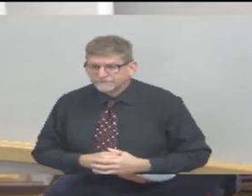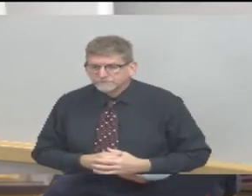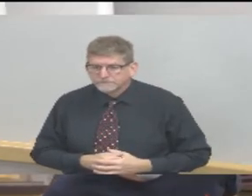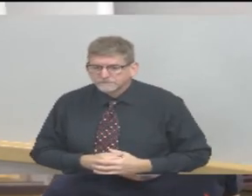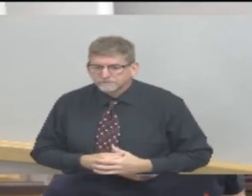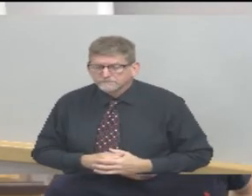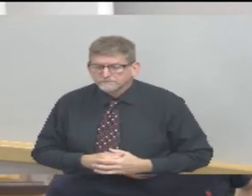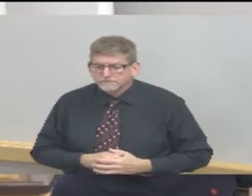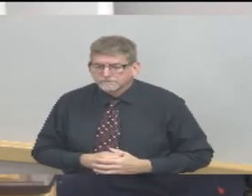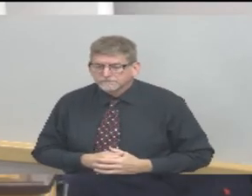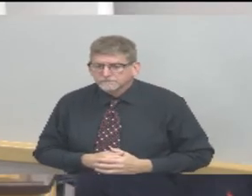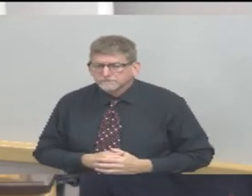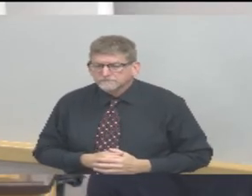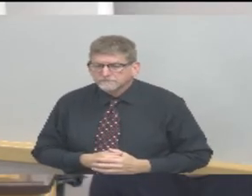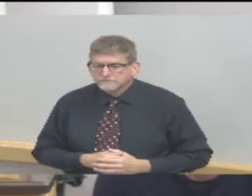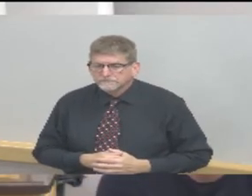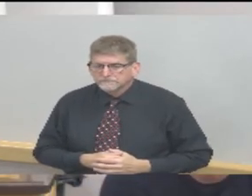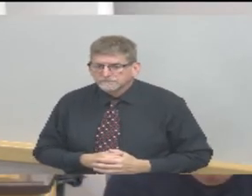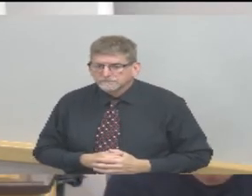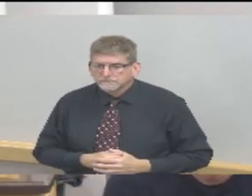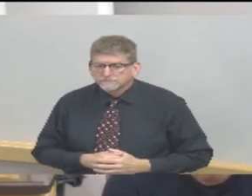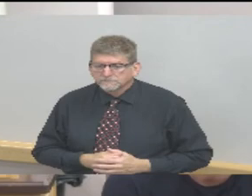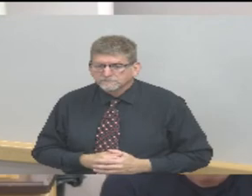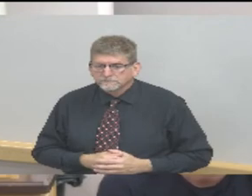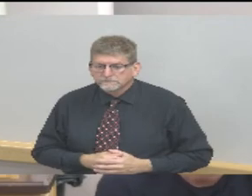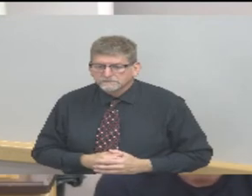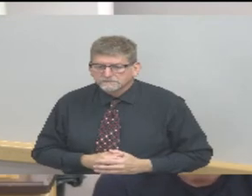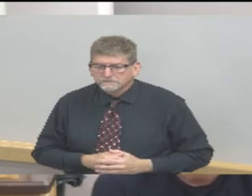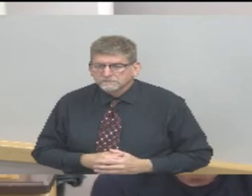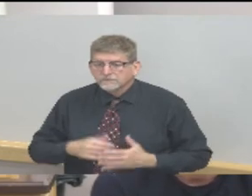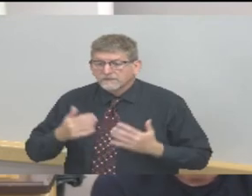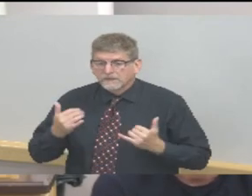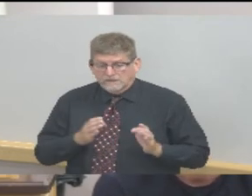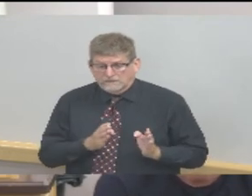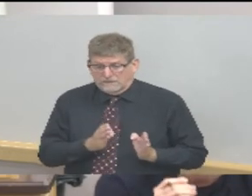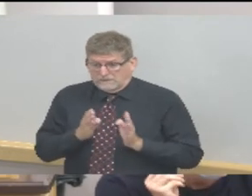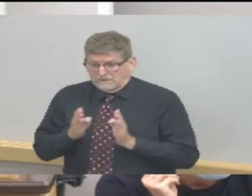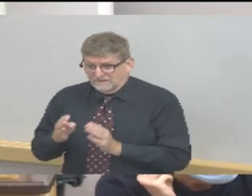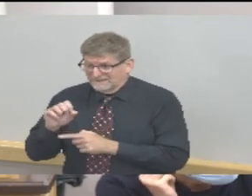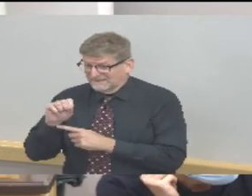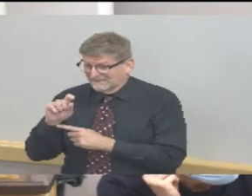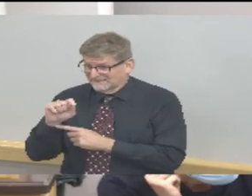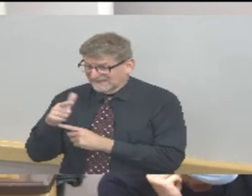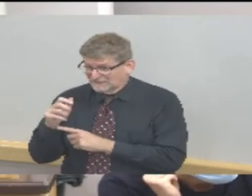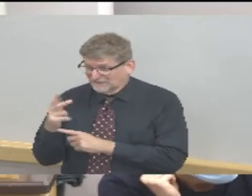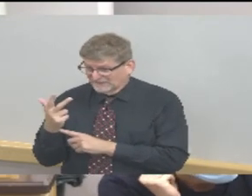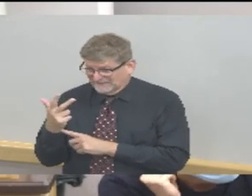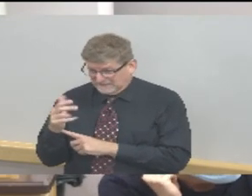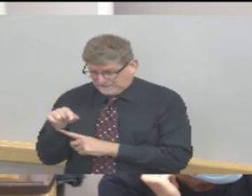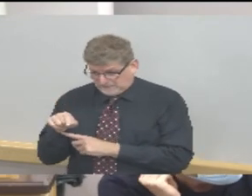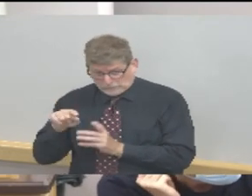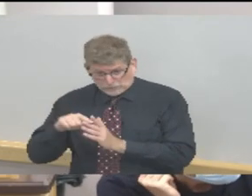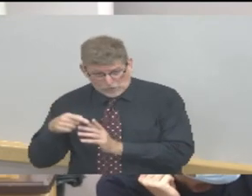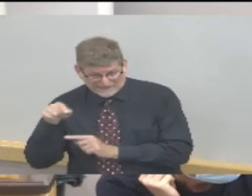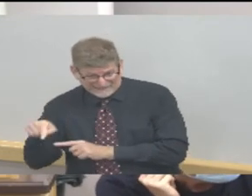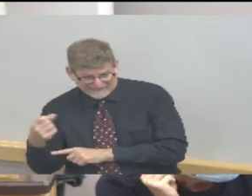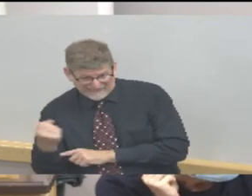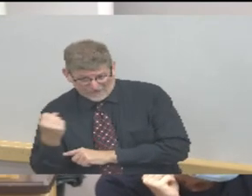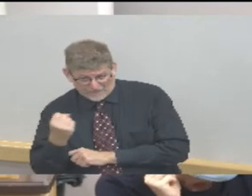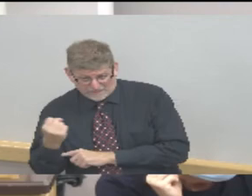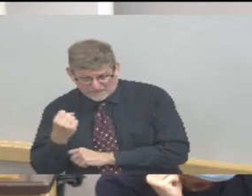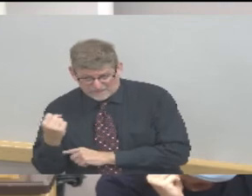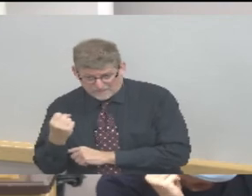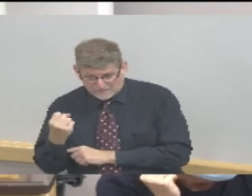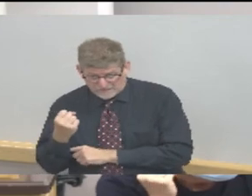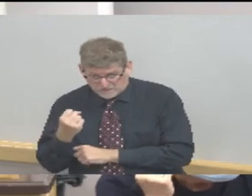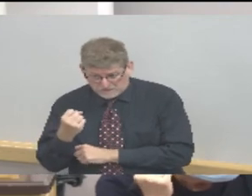And darling again, stage 3 is set to start on Saturday of the governor's plan. Is there any plan for